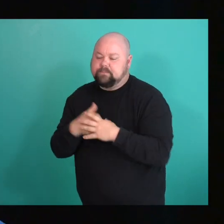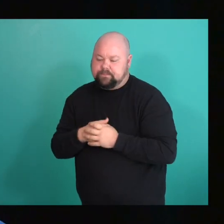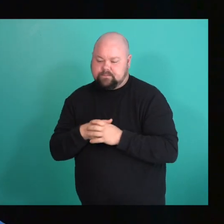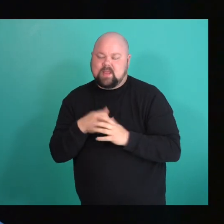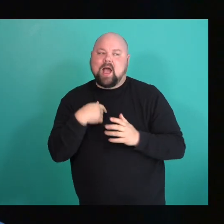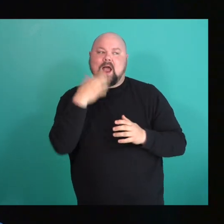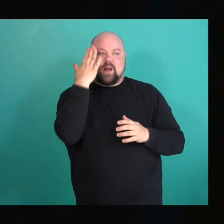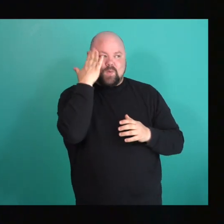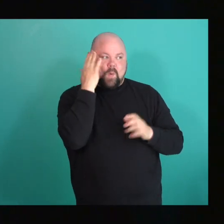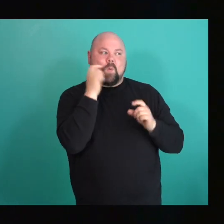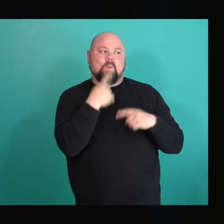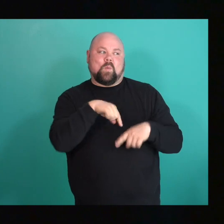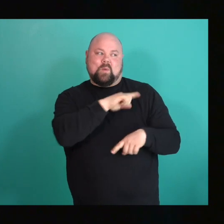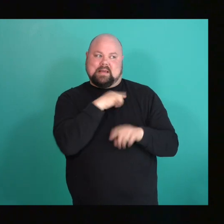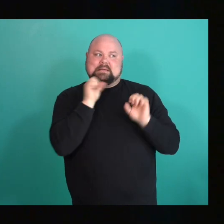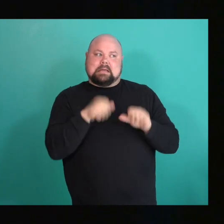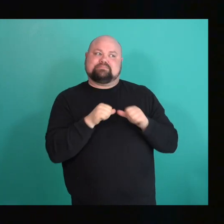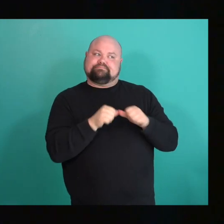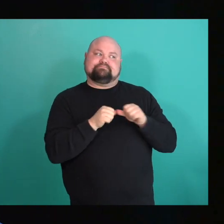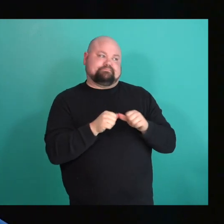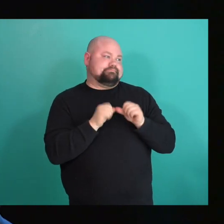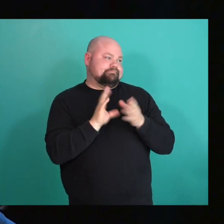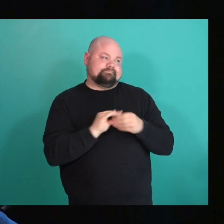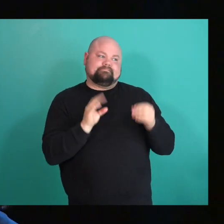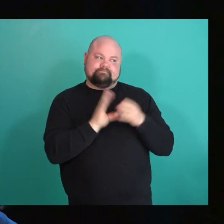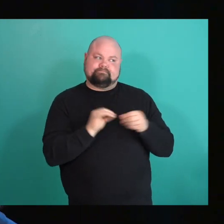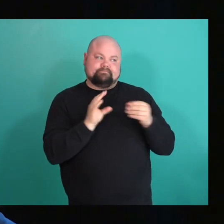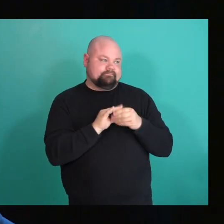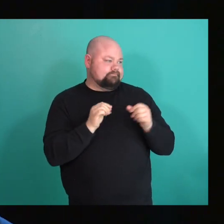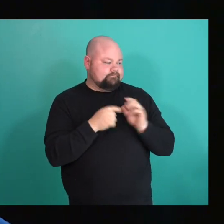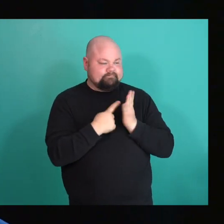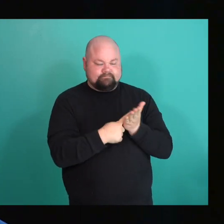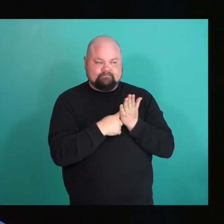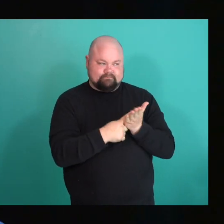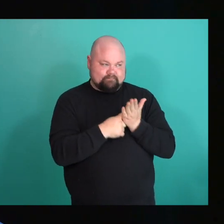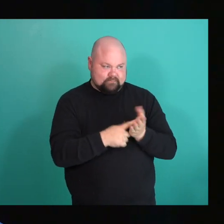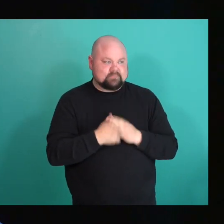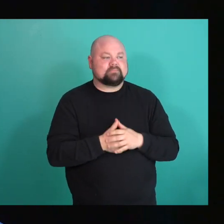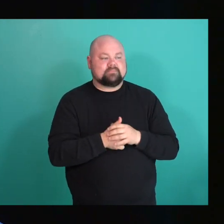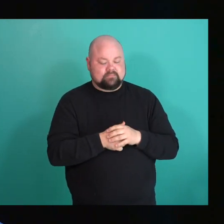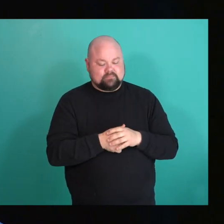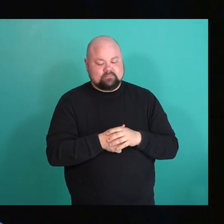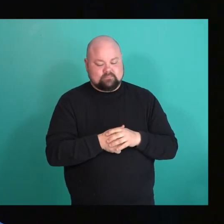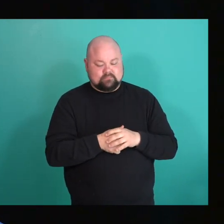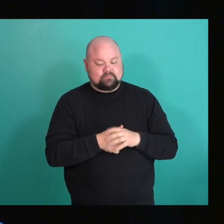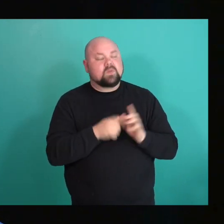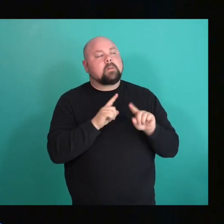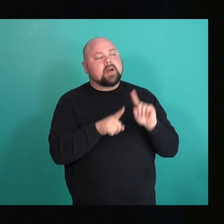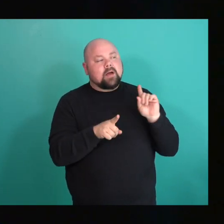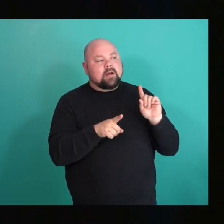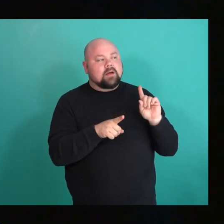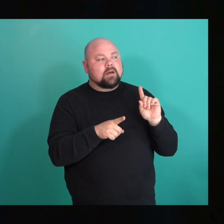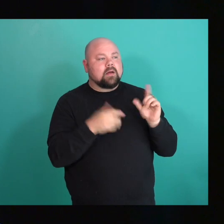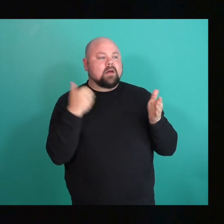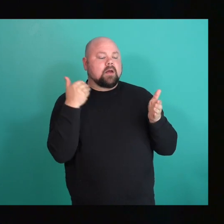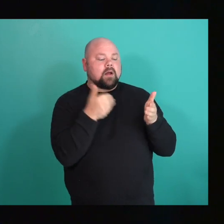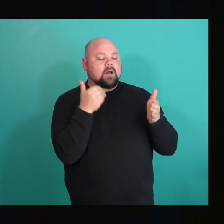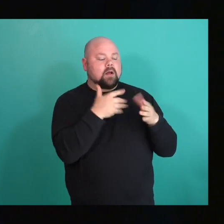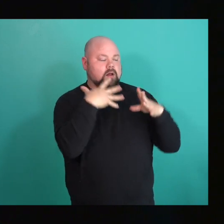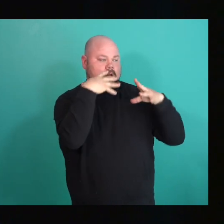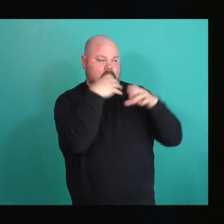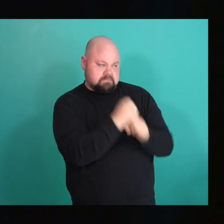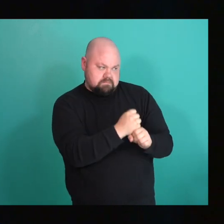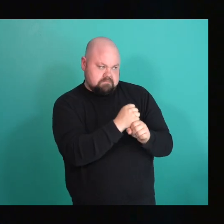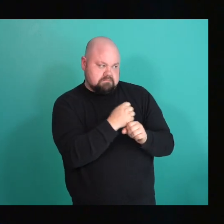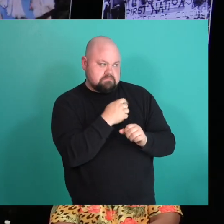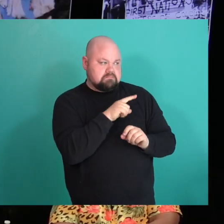could probably talk about so much of this stuff forever. But, you know, just to sort of close things out, I